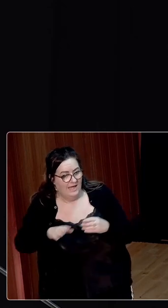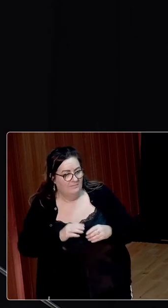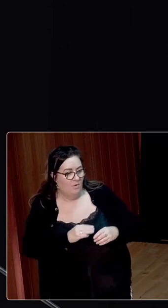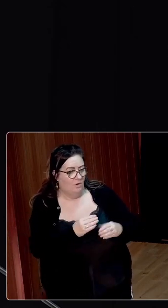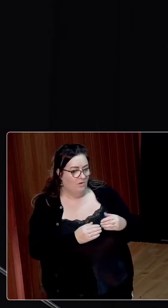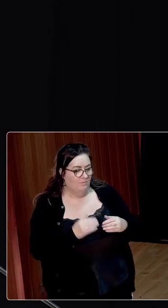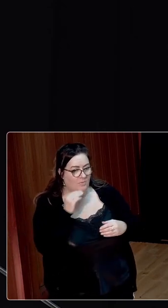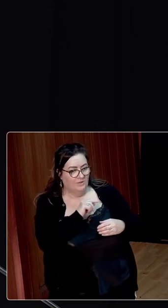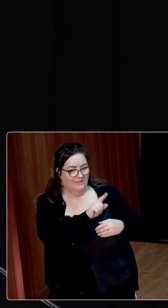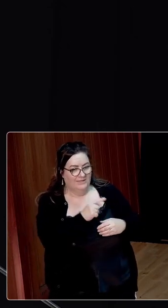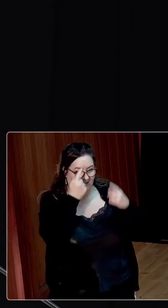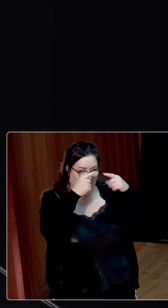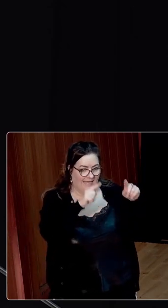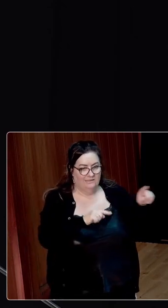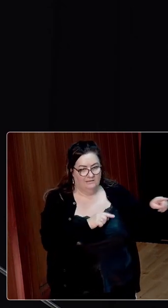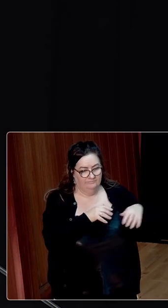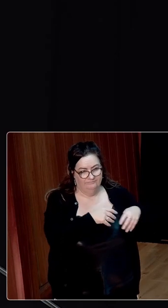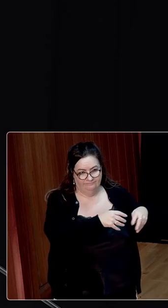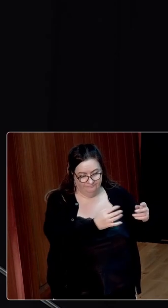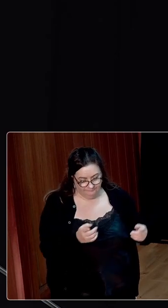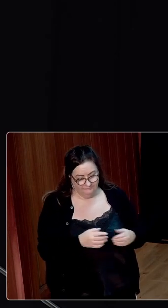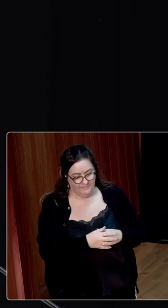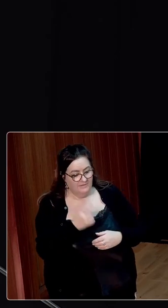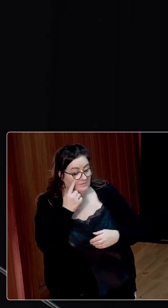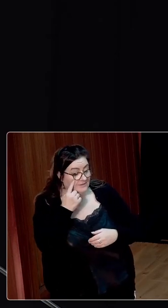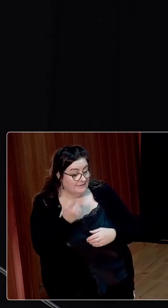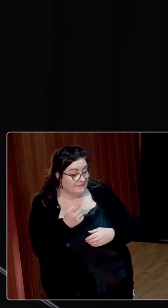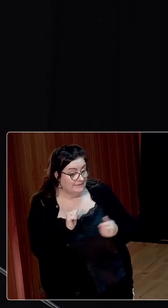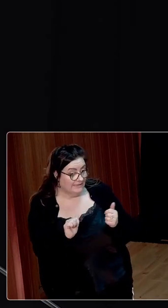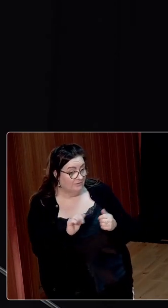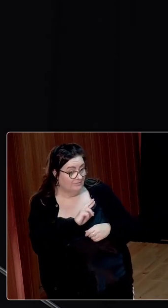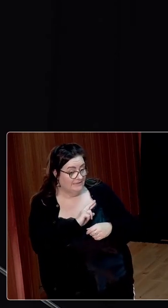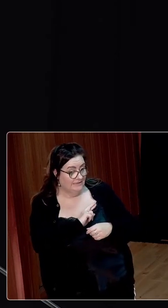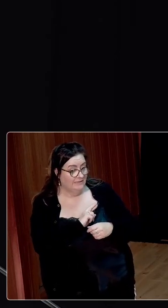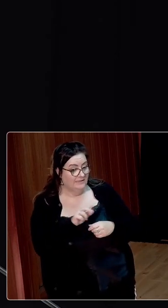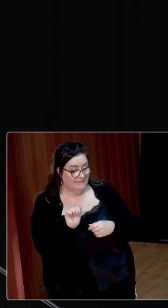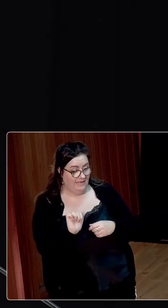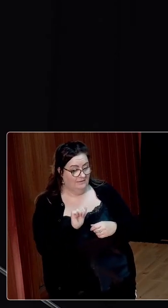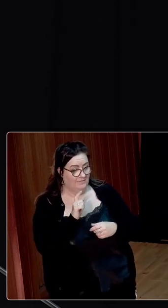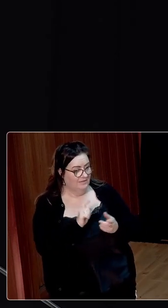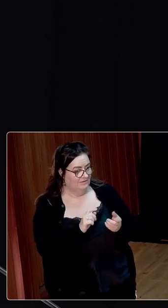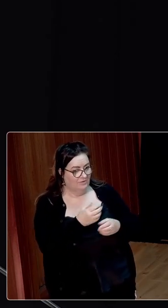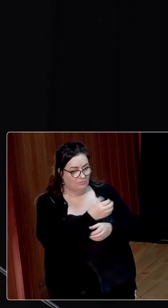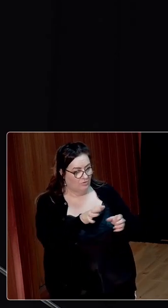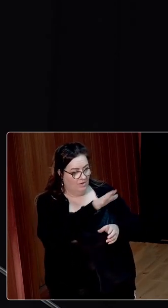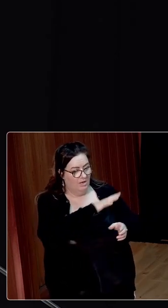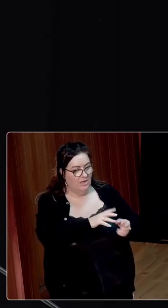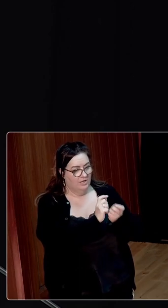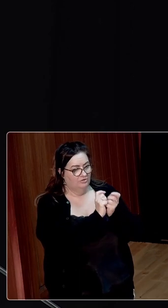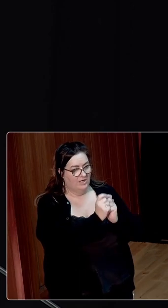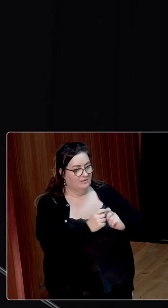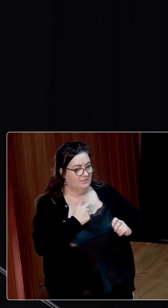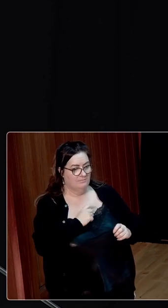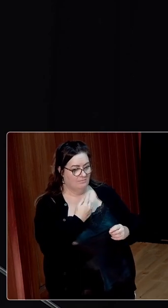substitution of intensive for extensive farming was seen as the key to a revitalized rural society by allowing